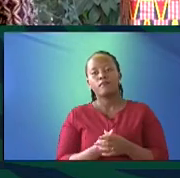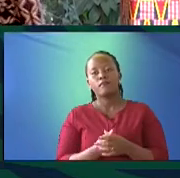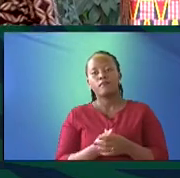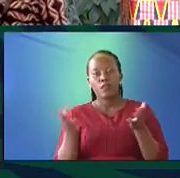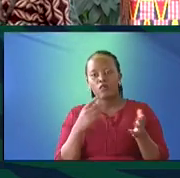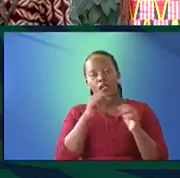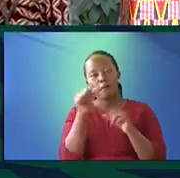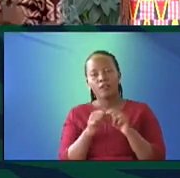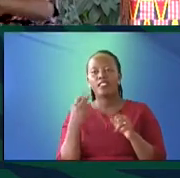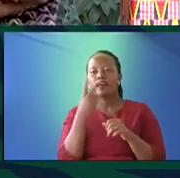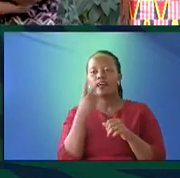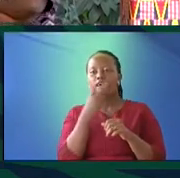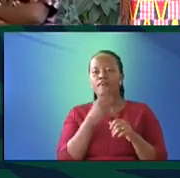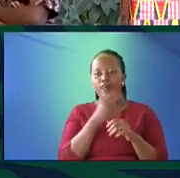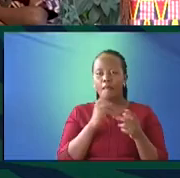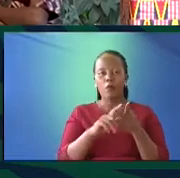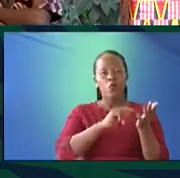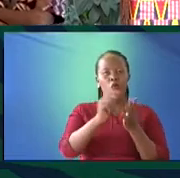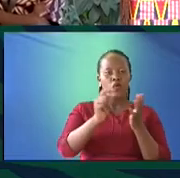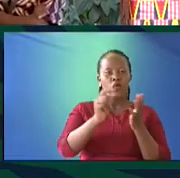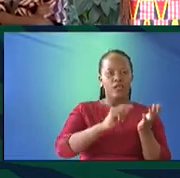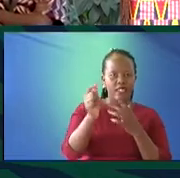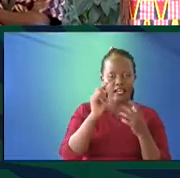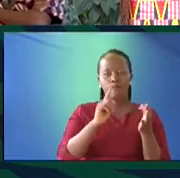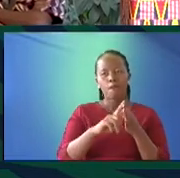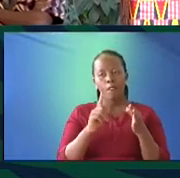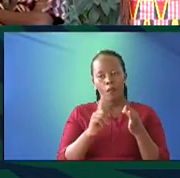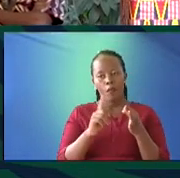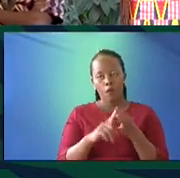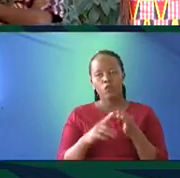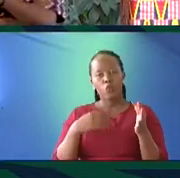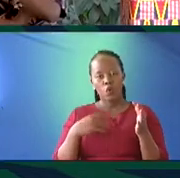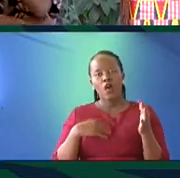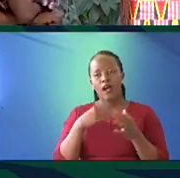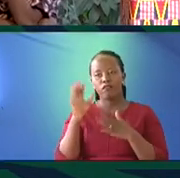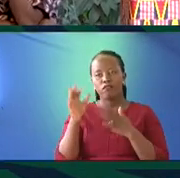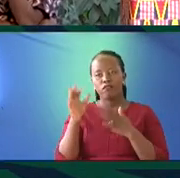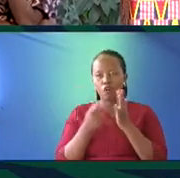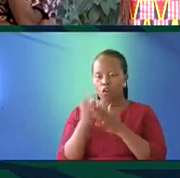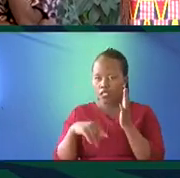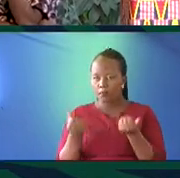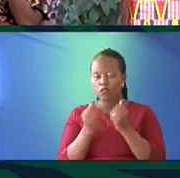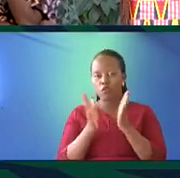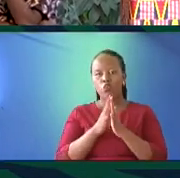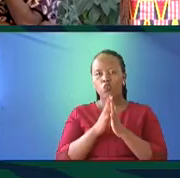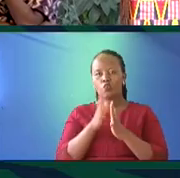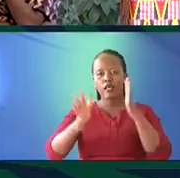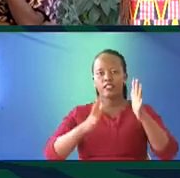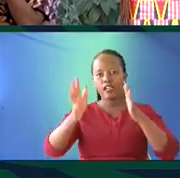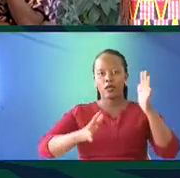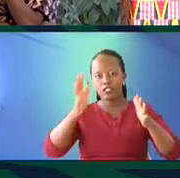about verbal. We talked about written. Yes. And we have all this... I've been following what's going on with the sign language